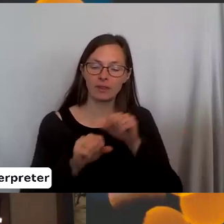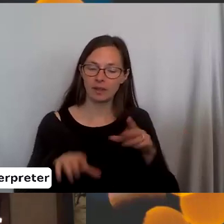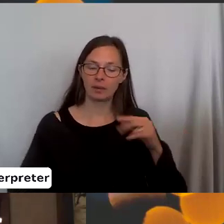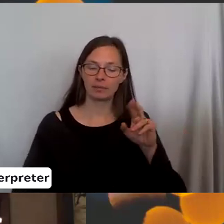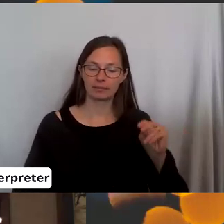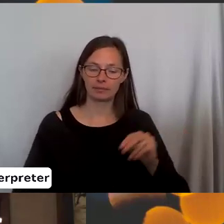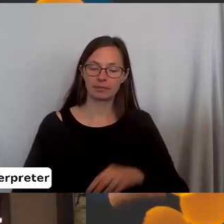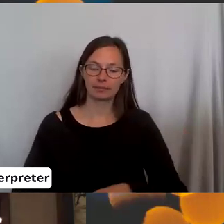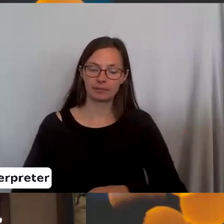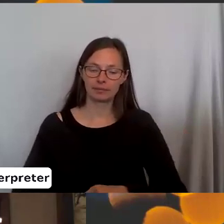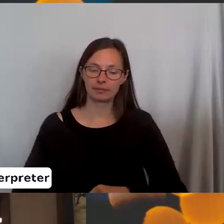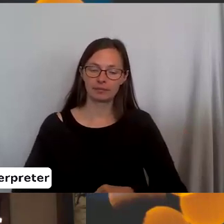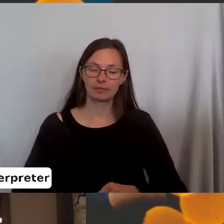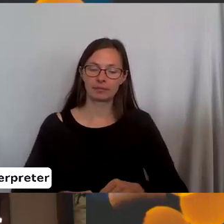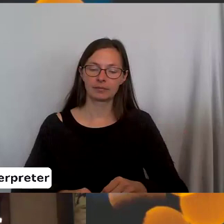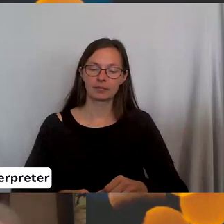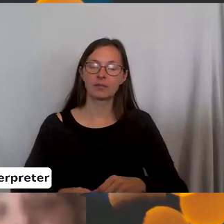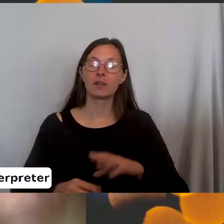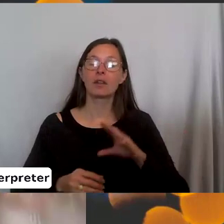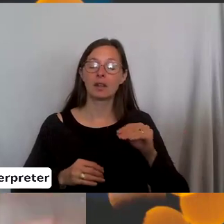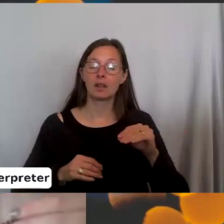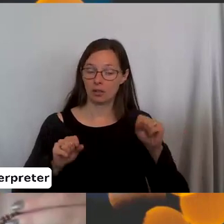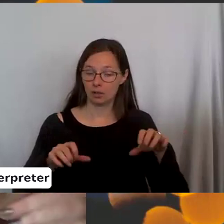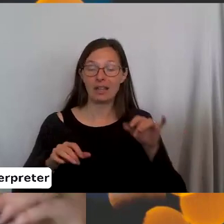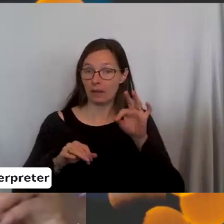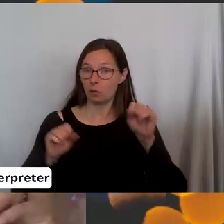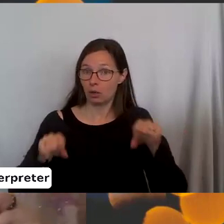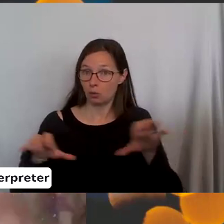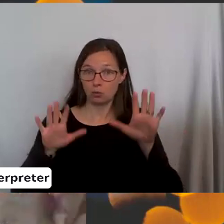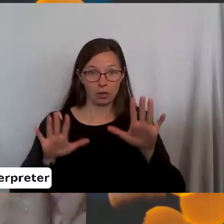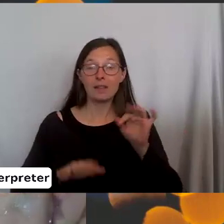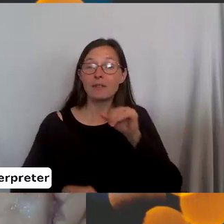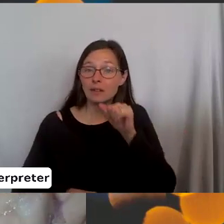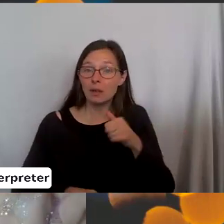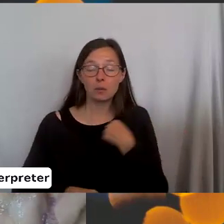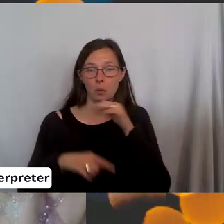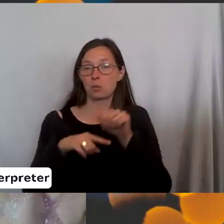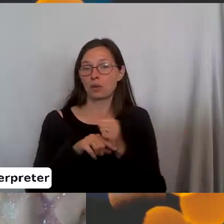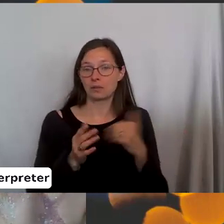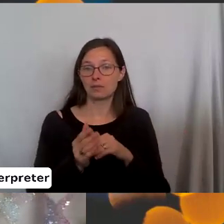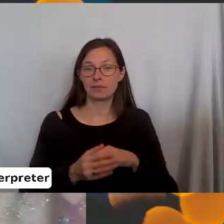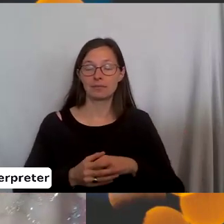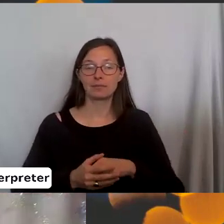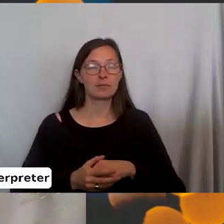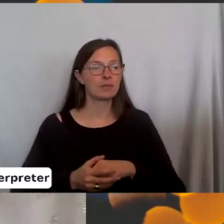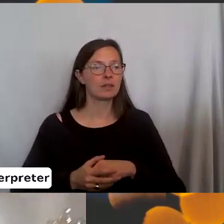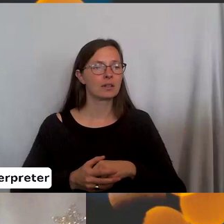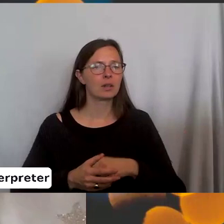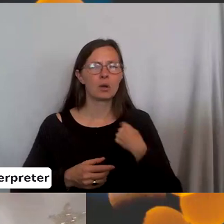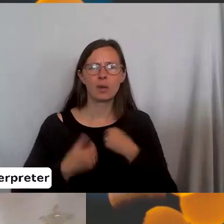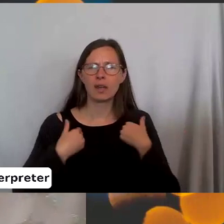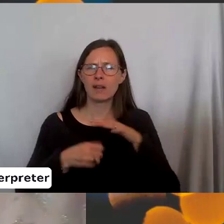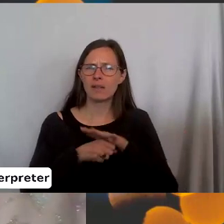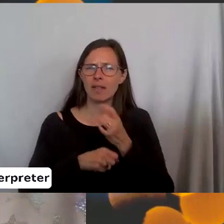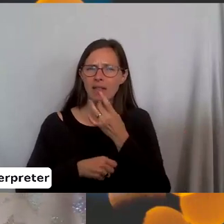and if you can do it, great. And if you can't, we will practice it again. So is there enough light to